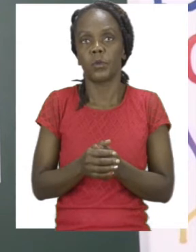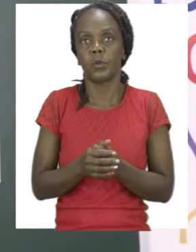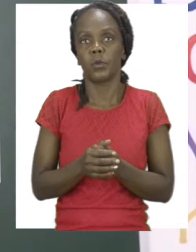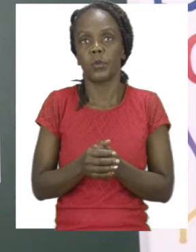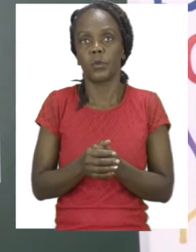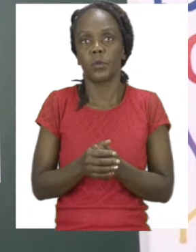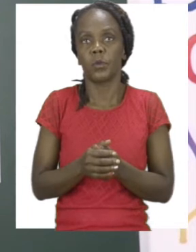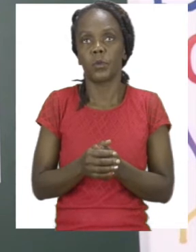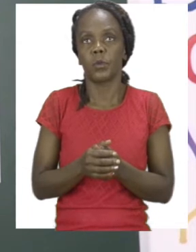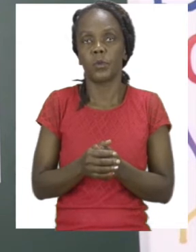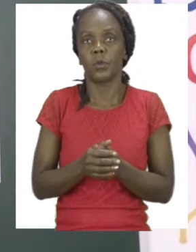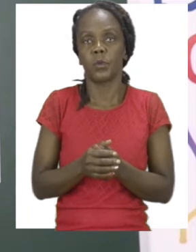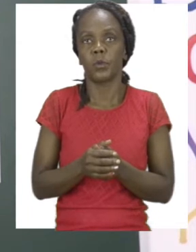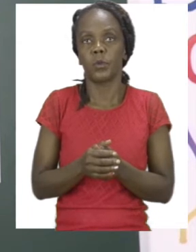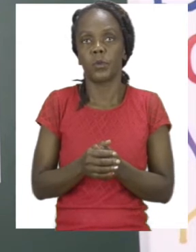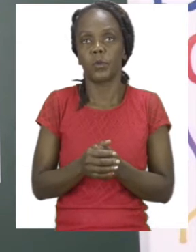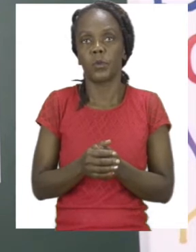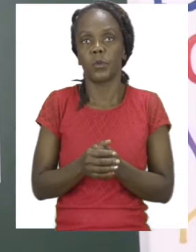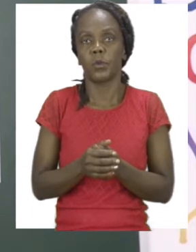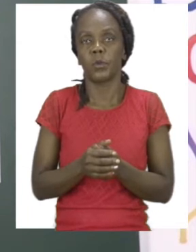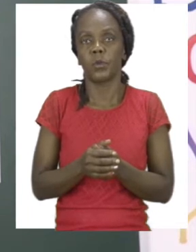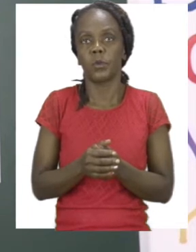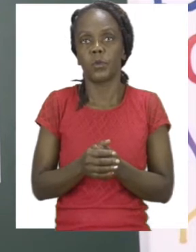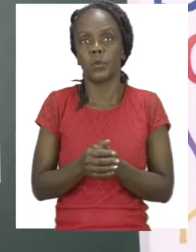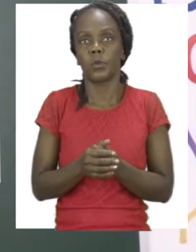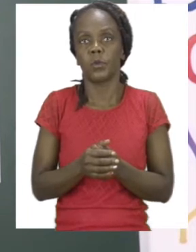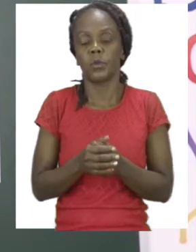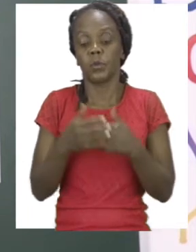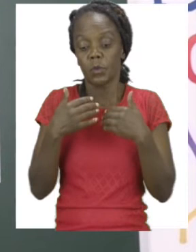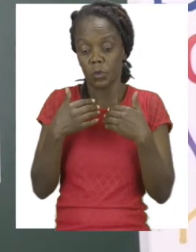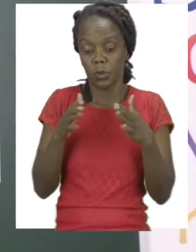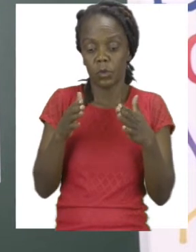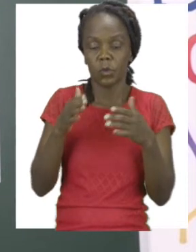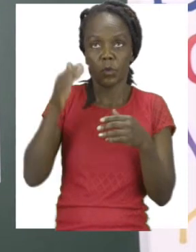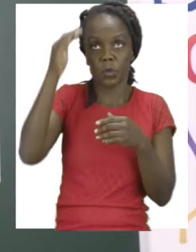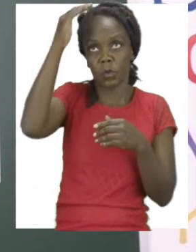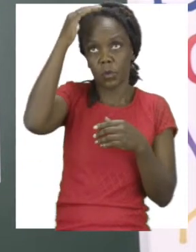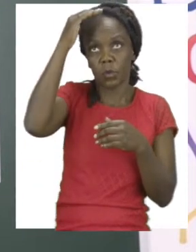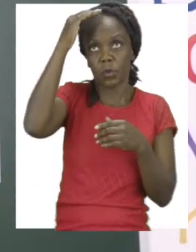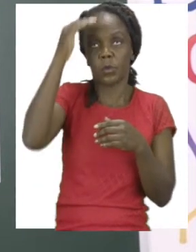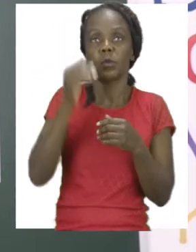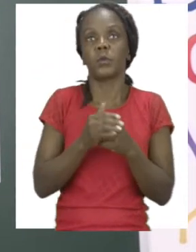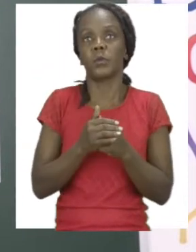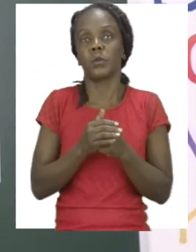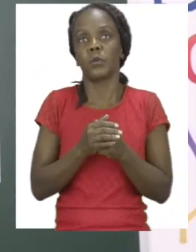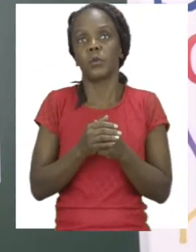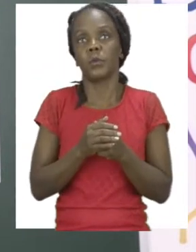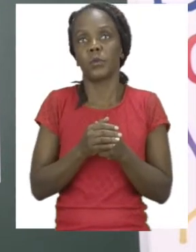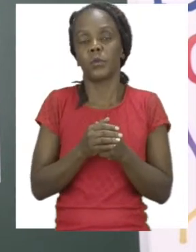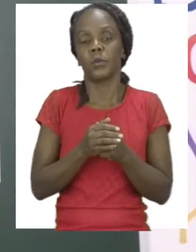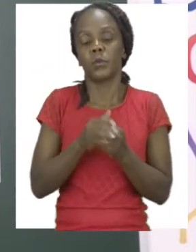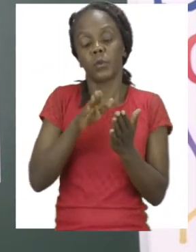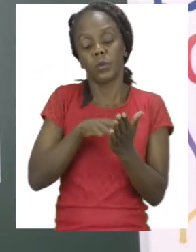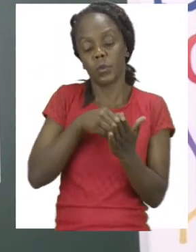start with the top of the teddy's head. Remember, when you are putting glue, you don't need that much. So